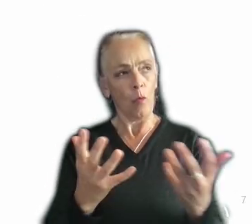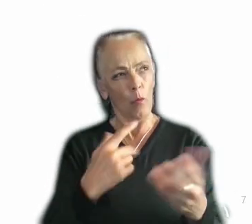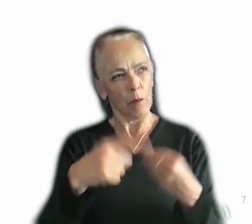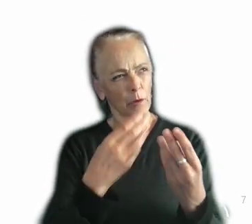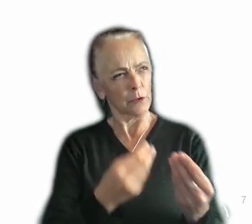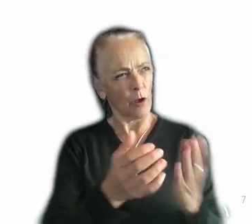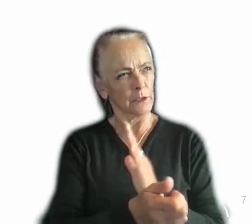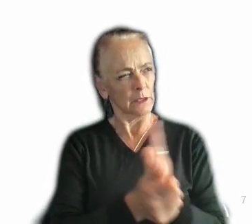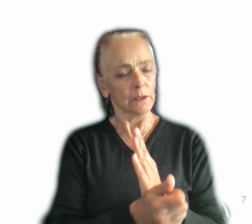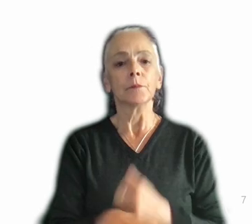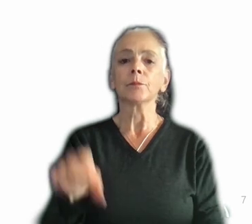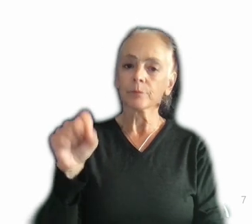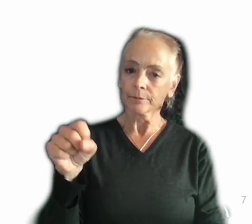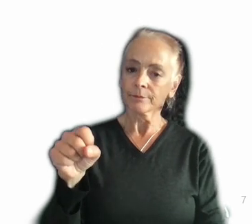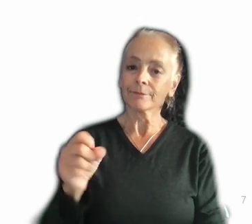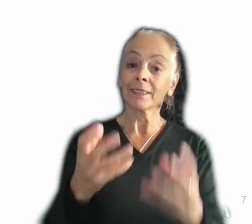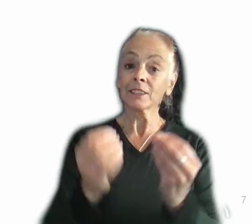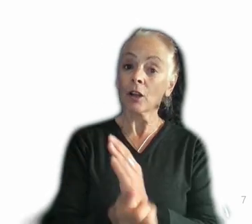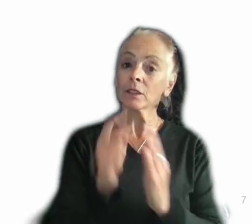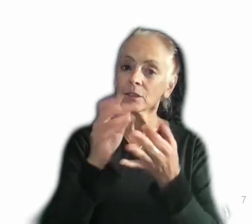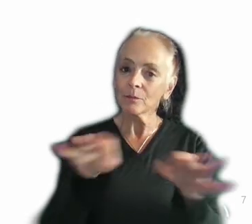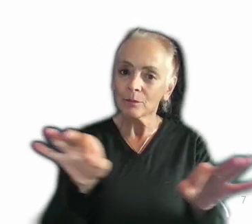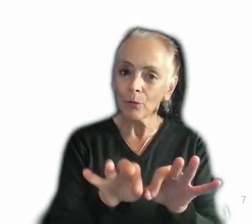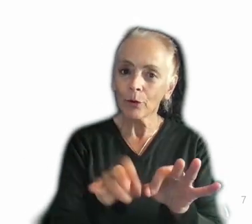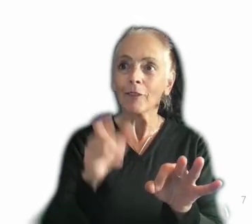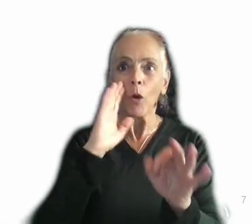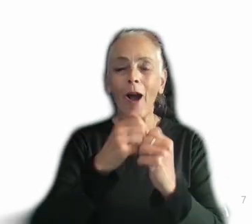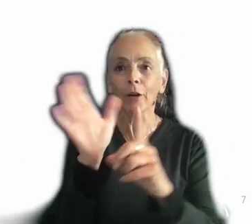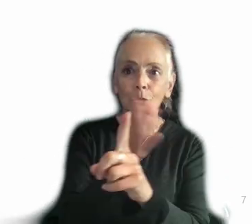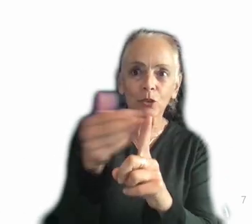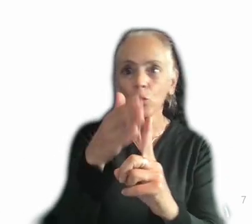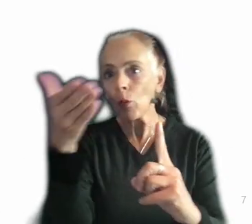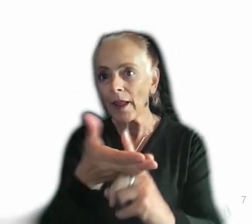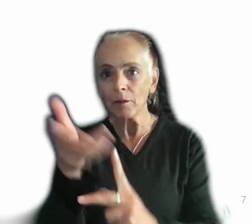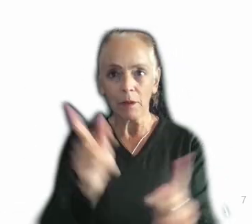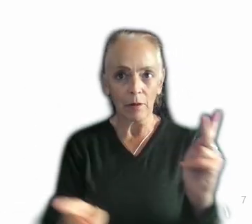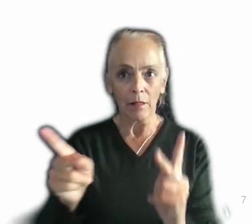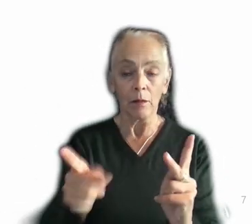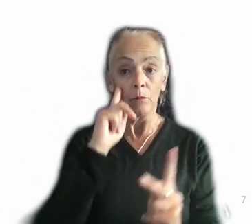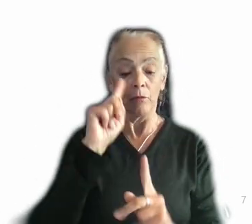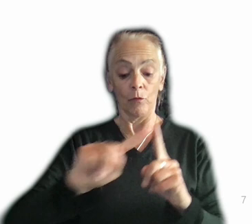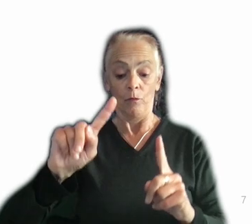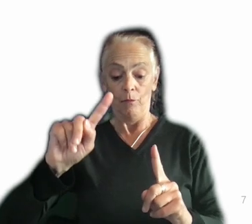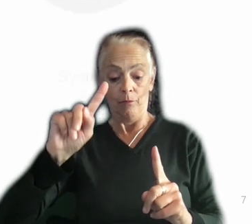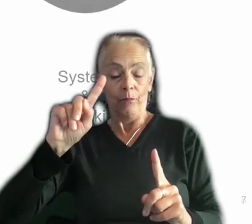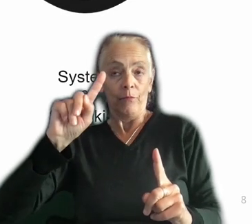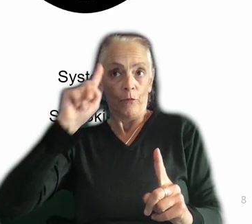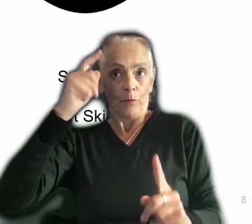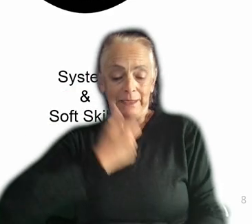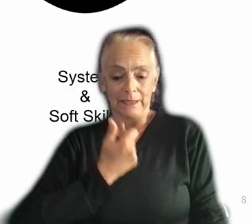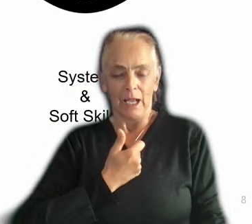And soft skills are important. You need to be able to persuade people. But for me, I find them interrelated